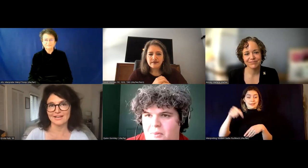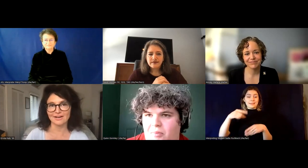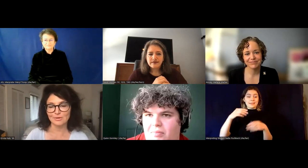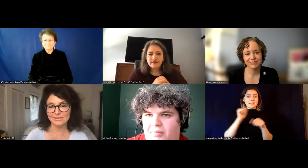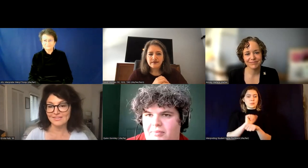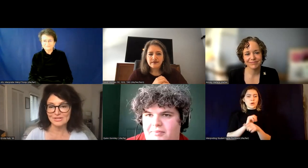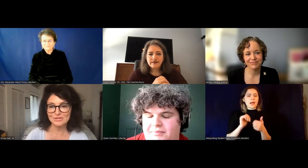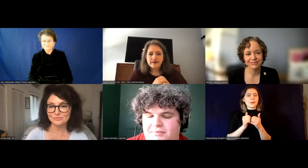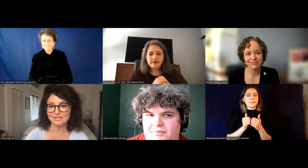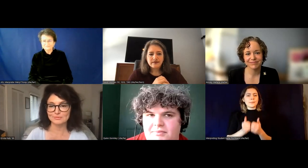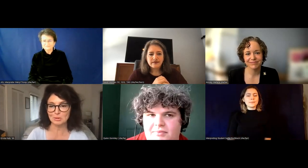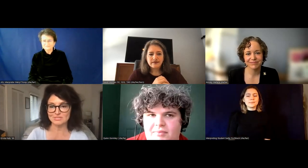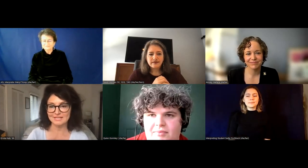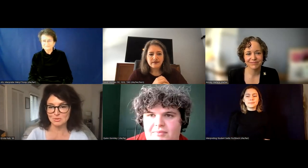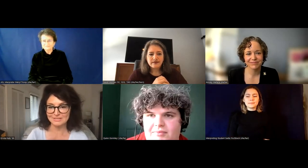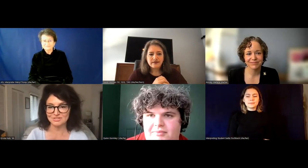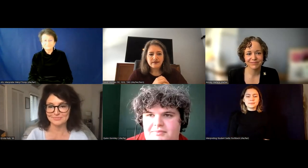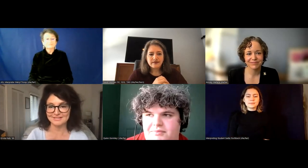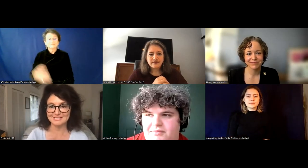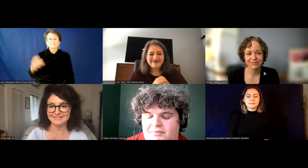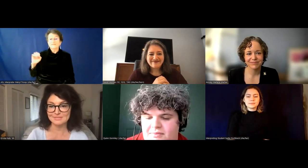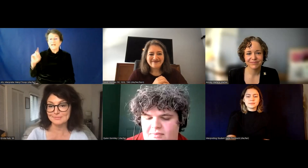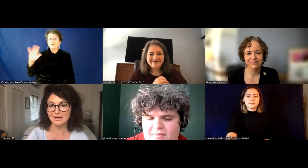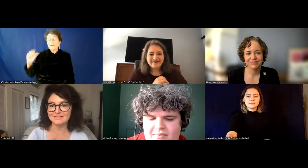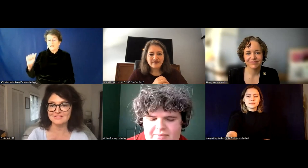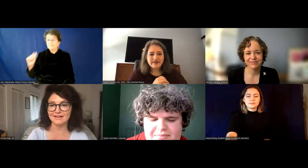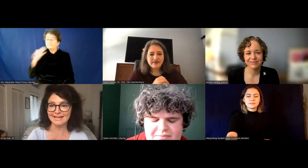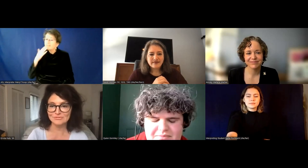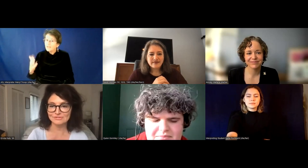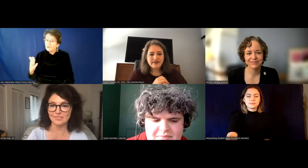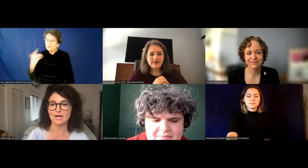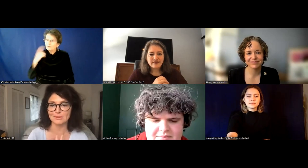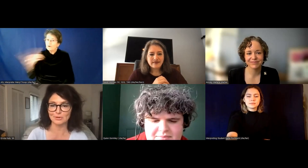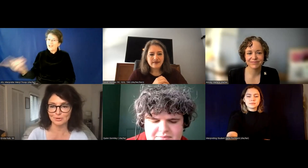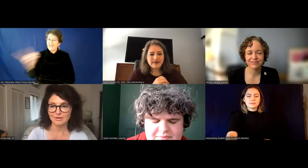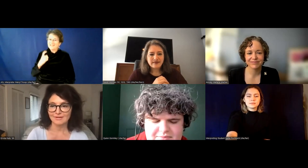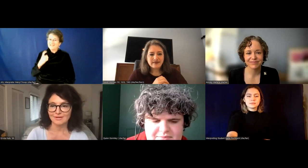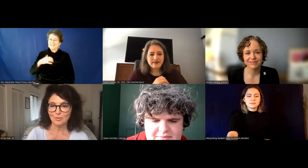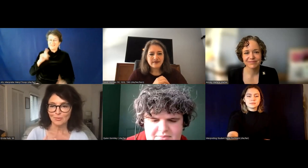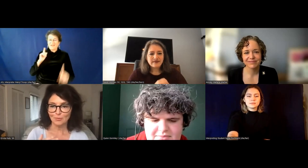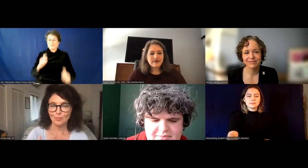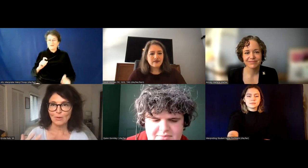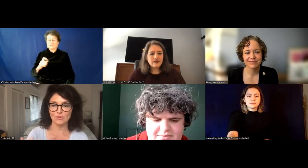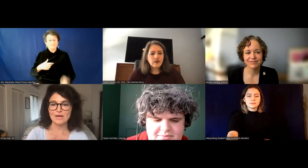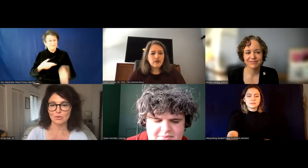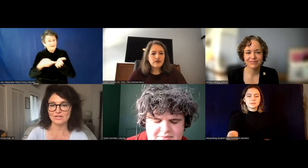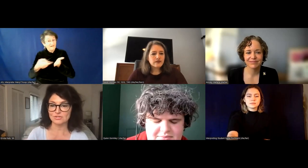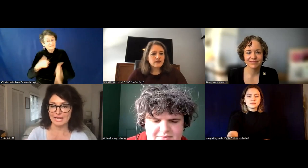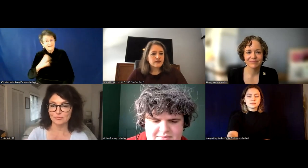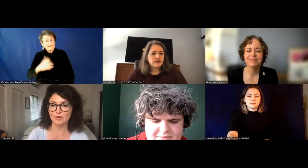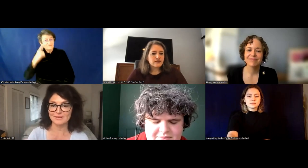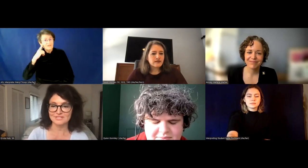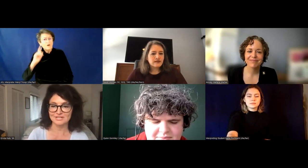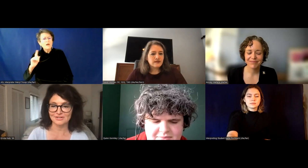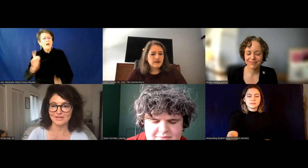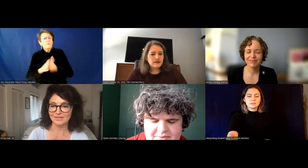Ainsley. And I want to thank you for even posing that question because I, to be honest, I hadn't really thought about where that motivation